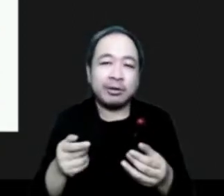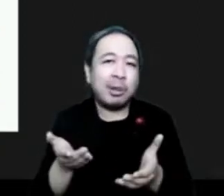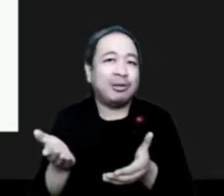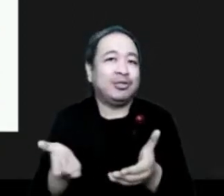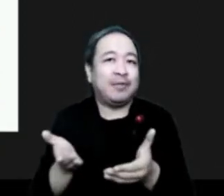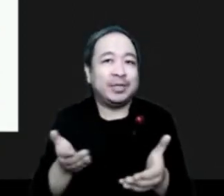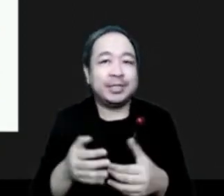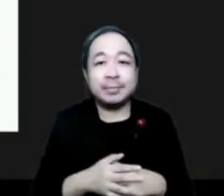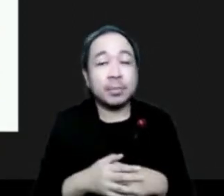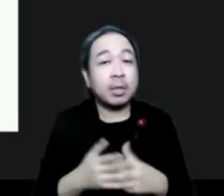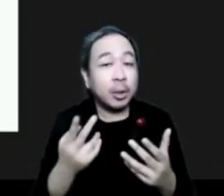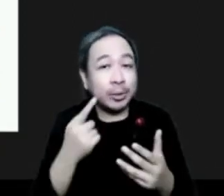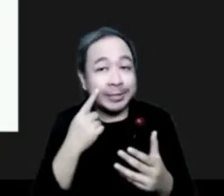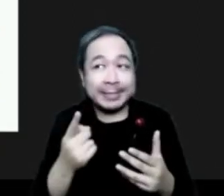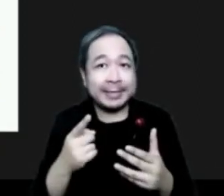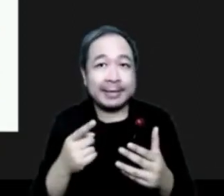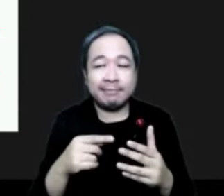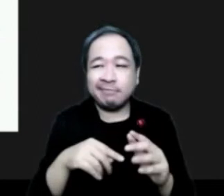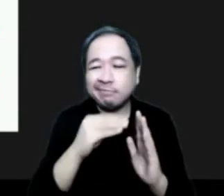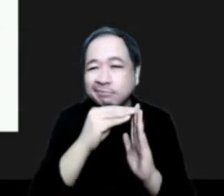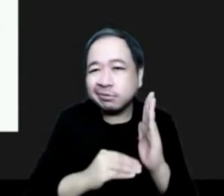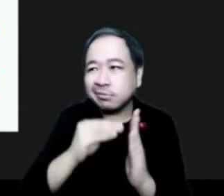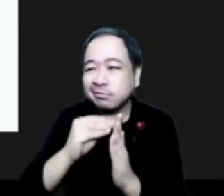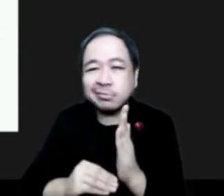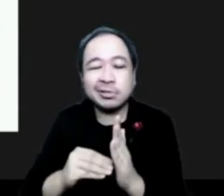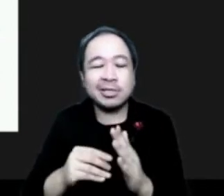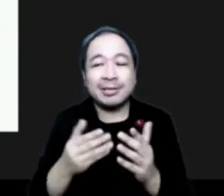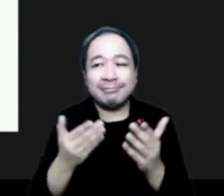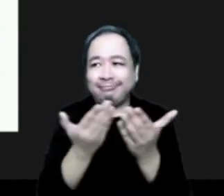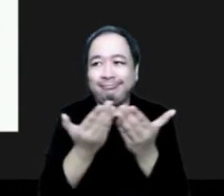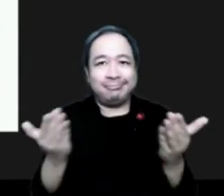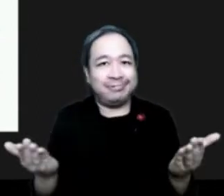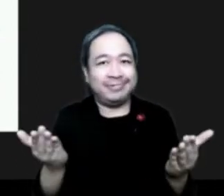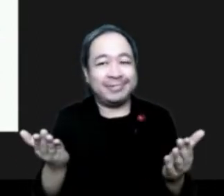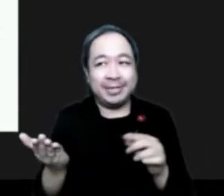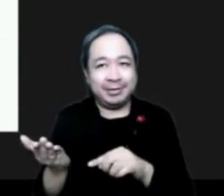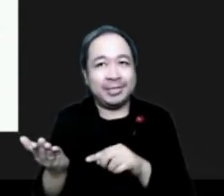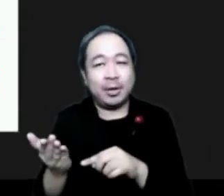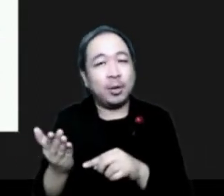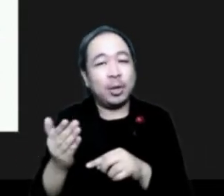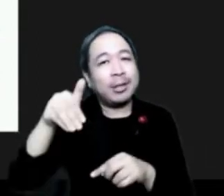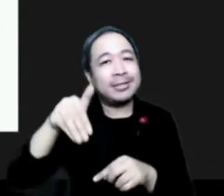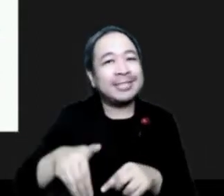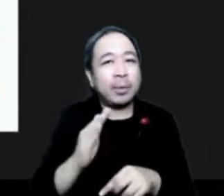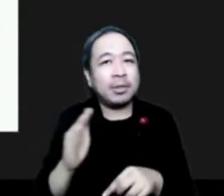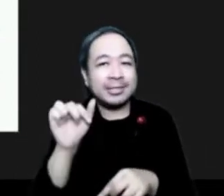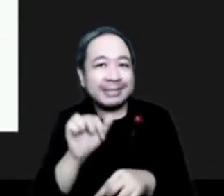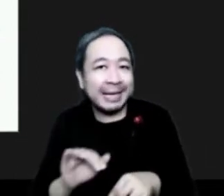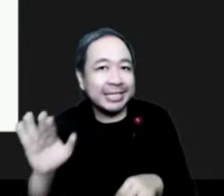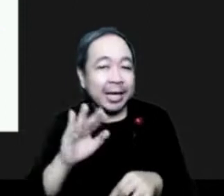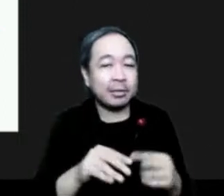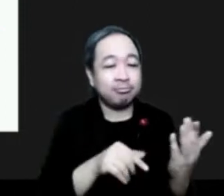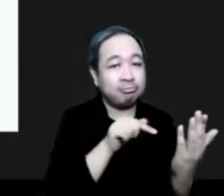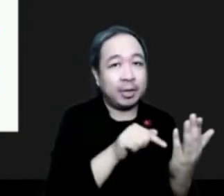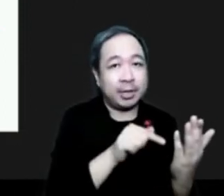regional nodes. So, as I mentioned, are two regional nodes right now. So far, one in Southeast Asia, the second one in North America. And, there is a plan to